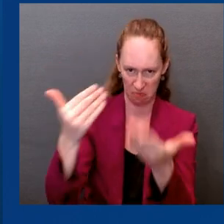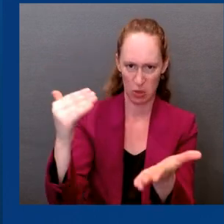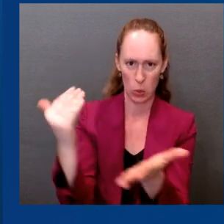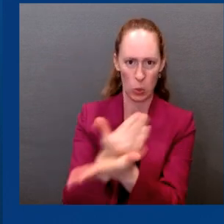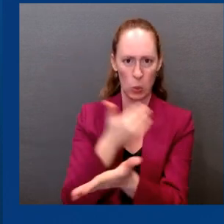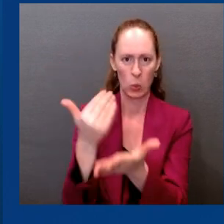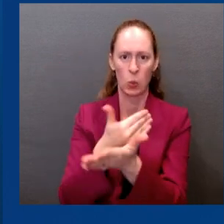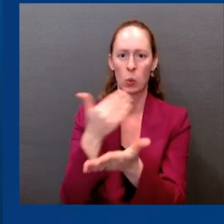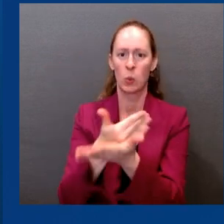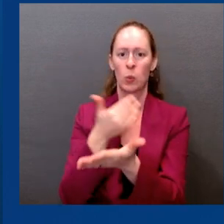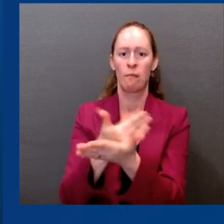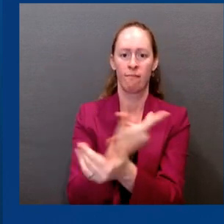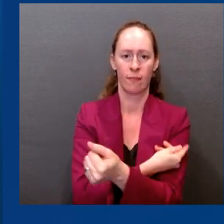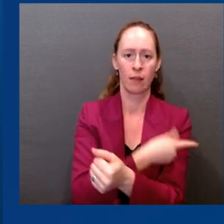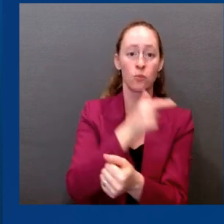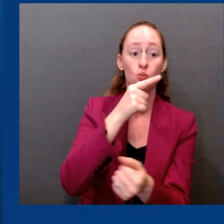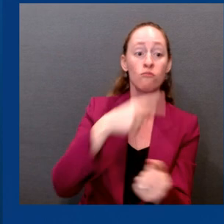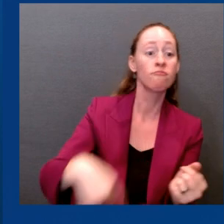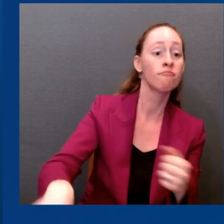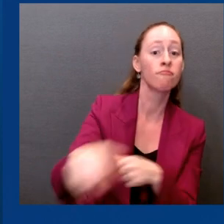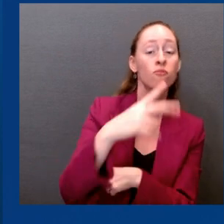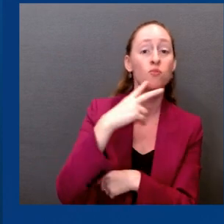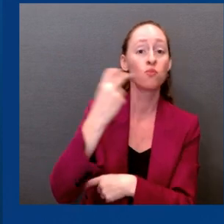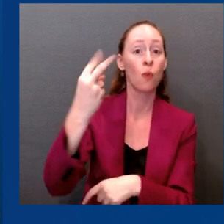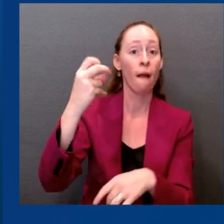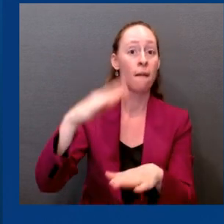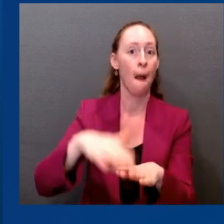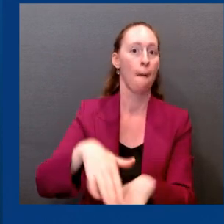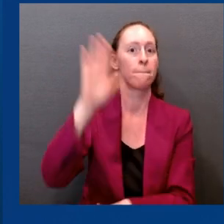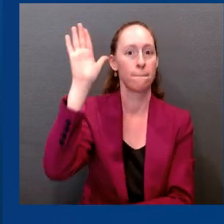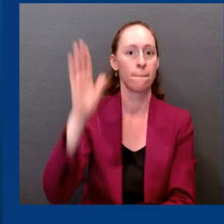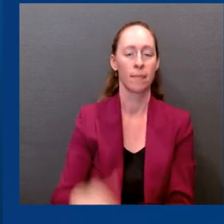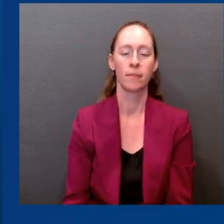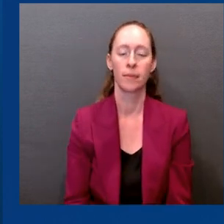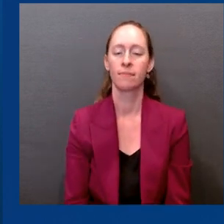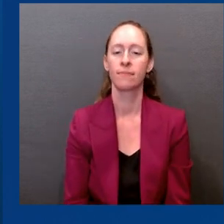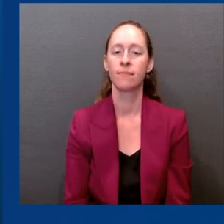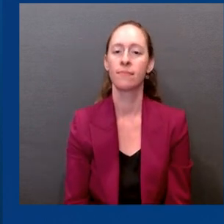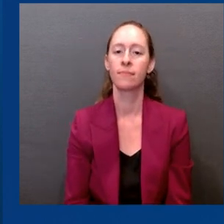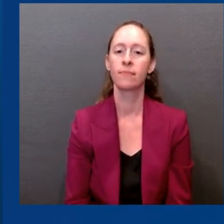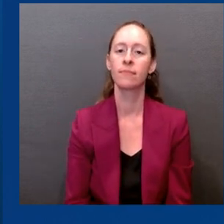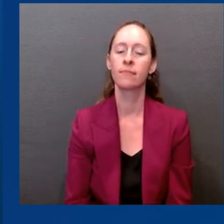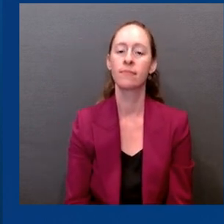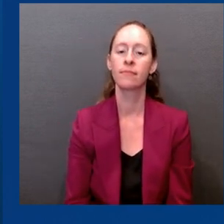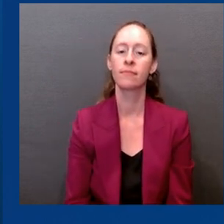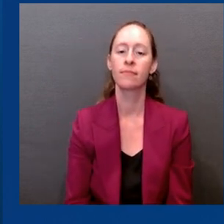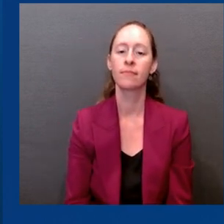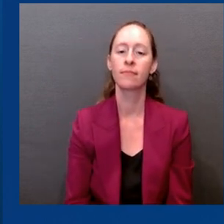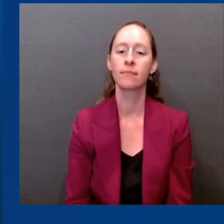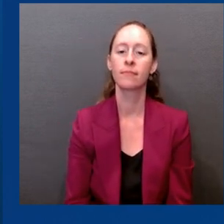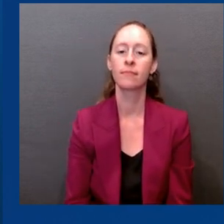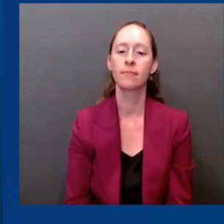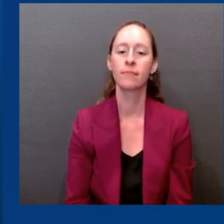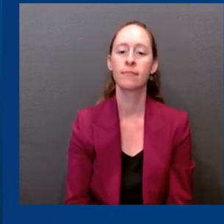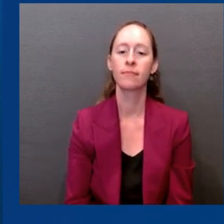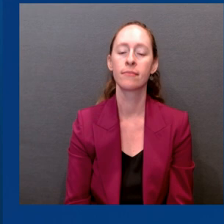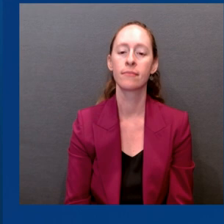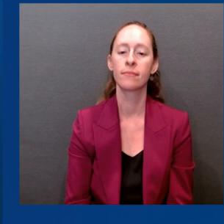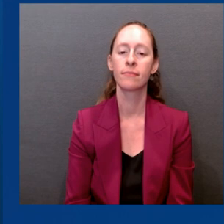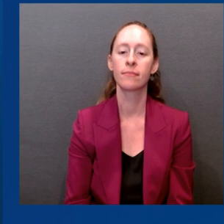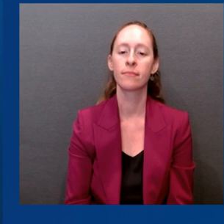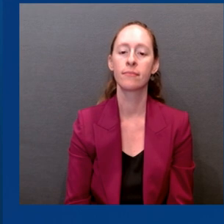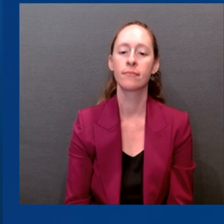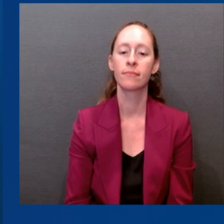Moderna updated COVID-19 vaccine for people ages 18 and older. CDC and ACIP recommend that